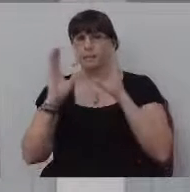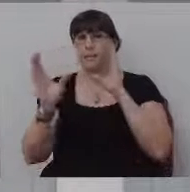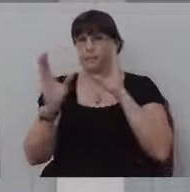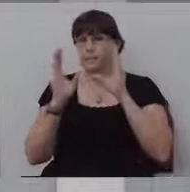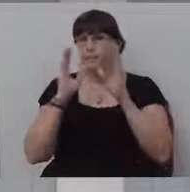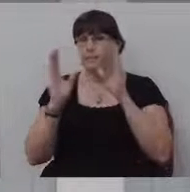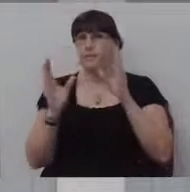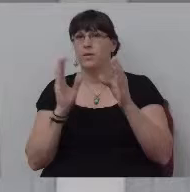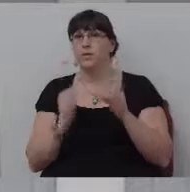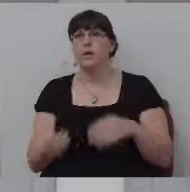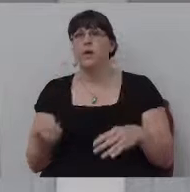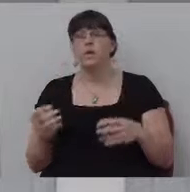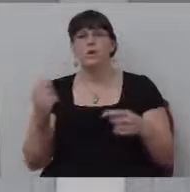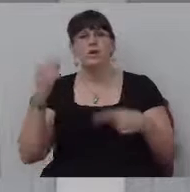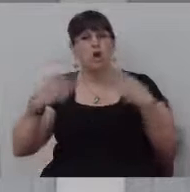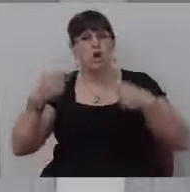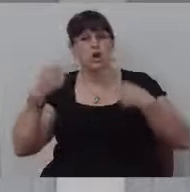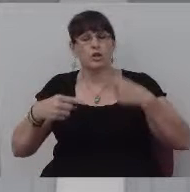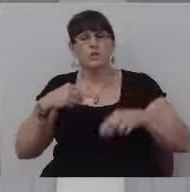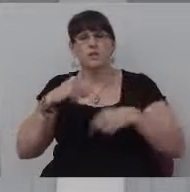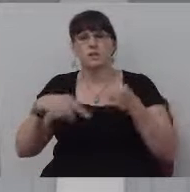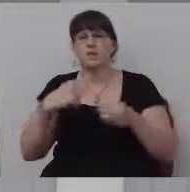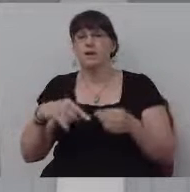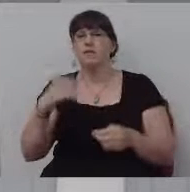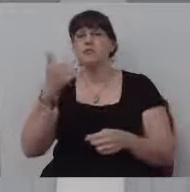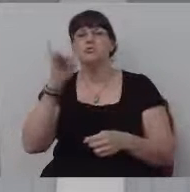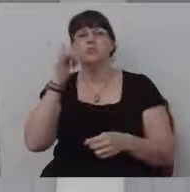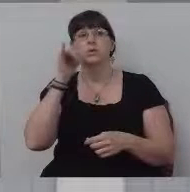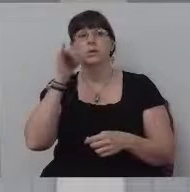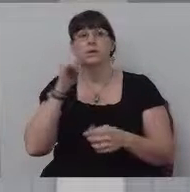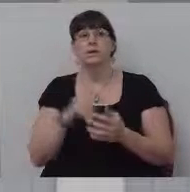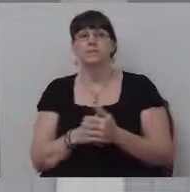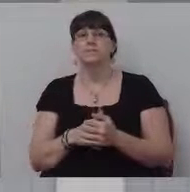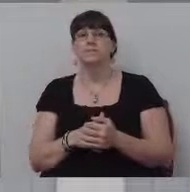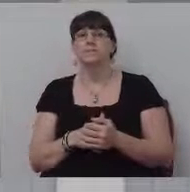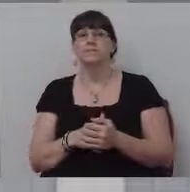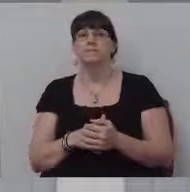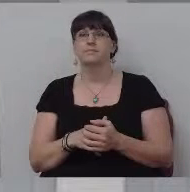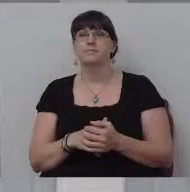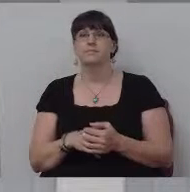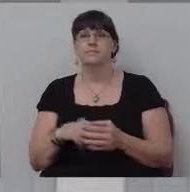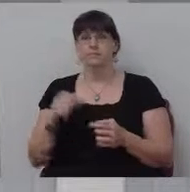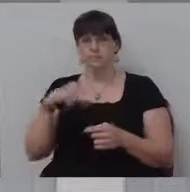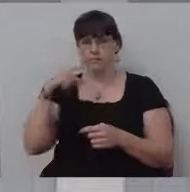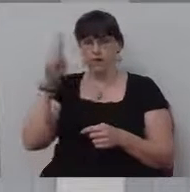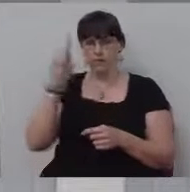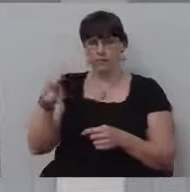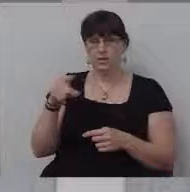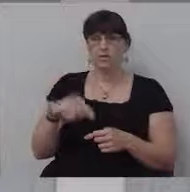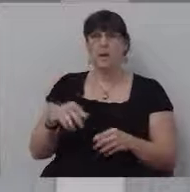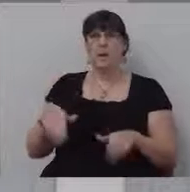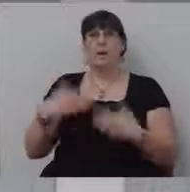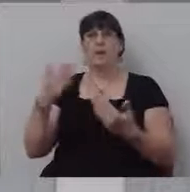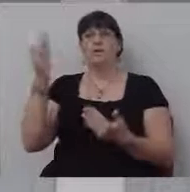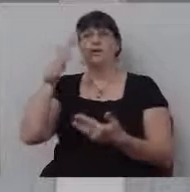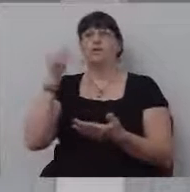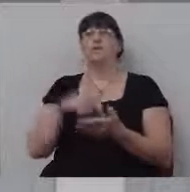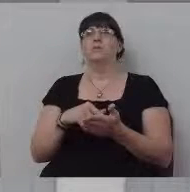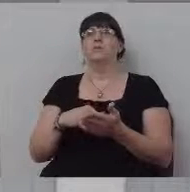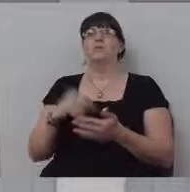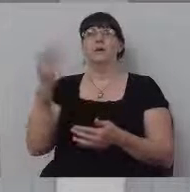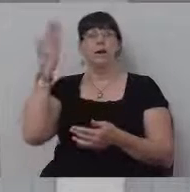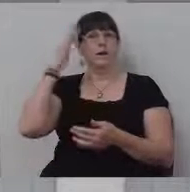it about the subject of drinking, drinking alcohol. And I told him how I knew this, I mean,